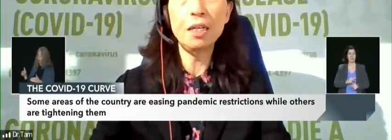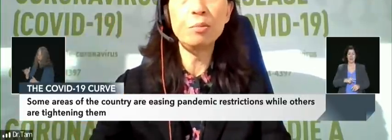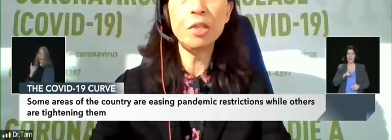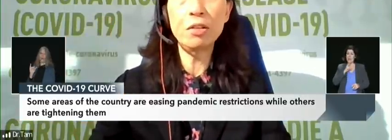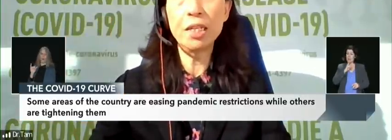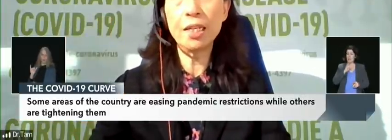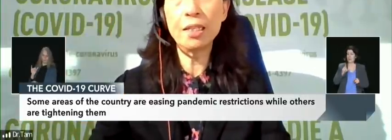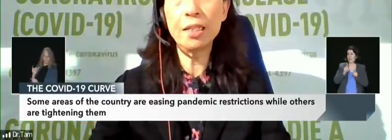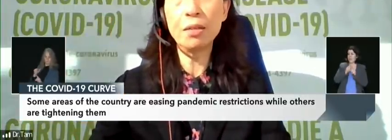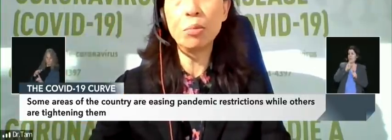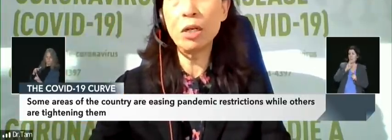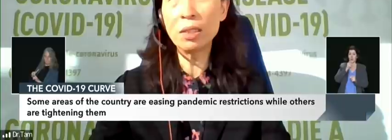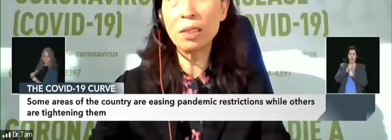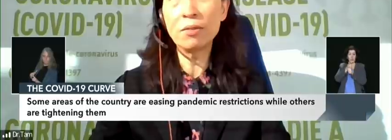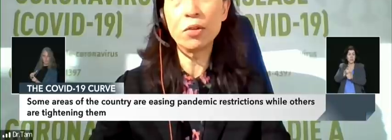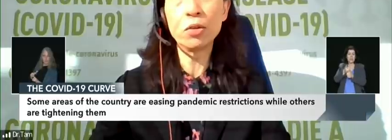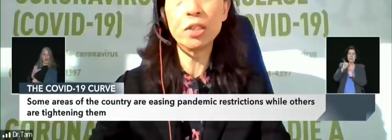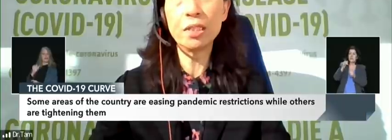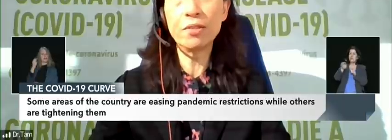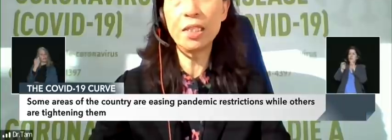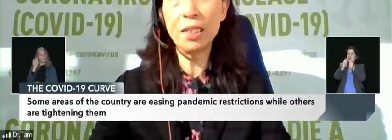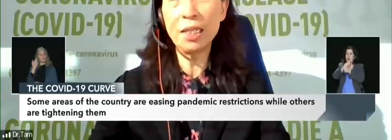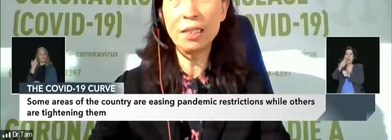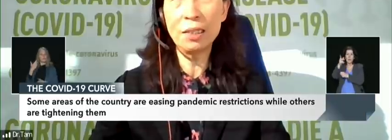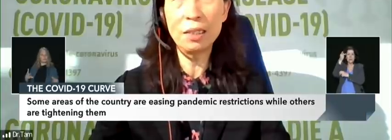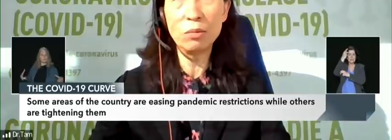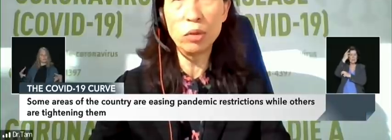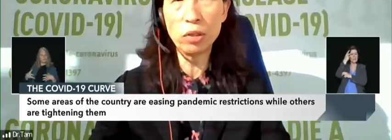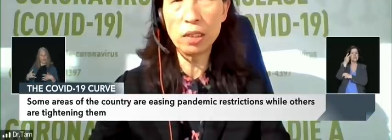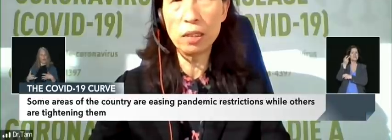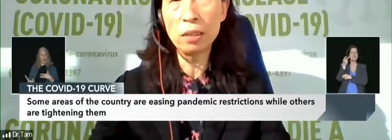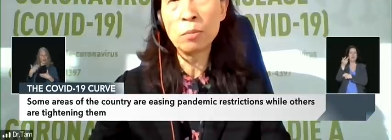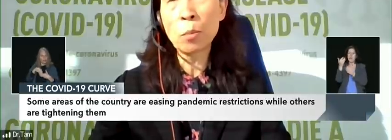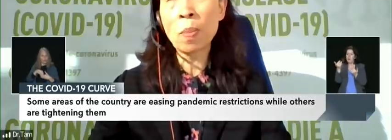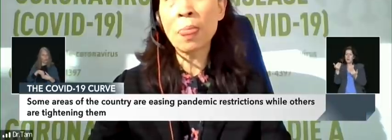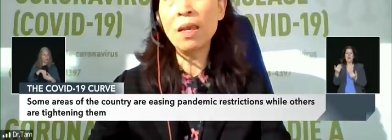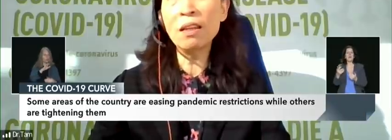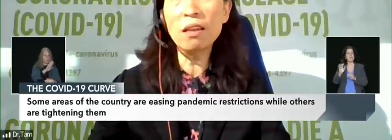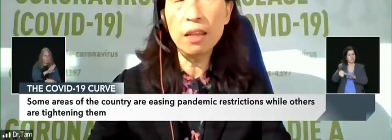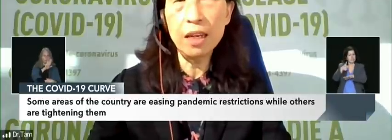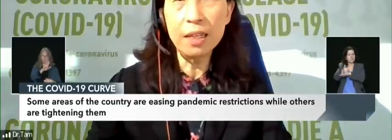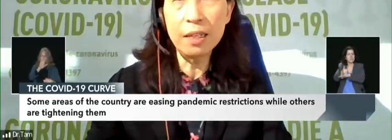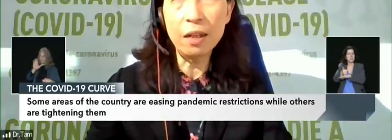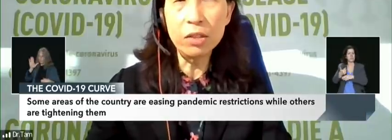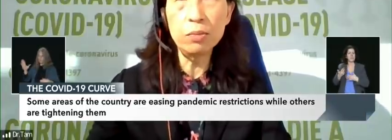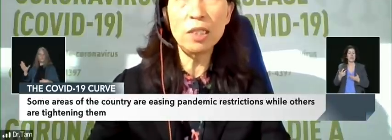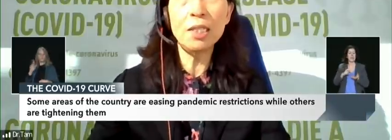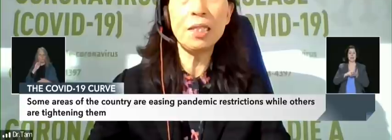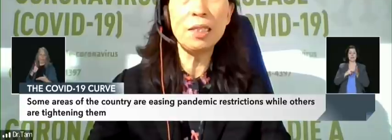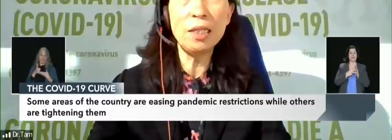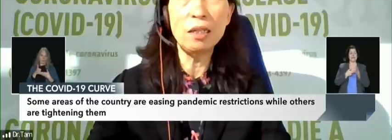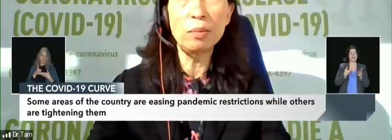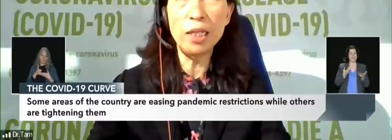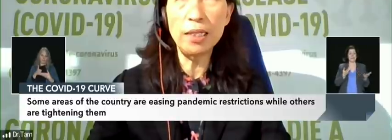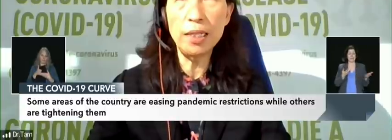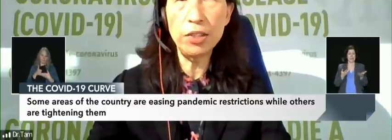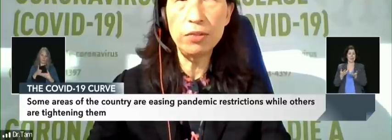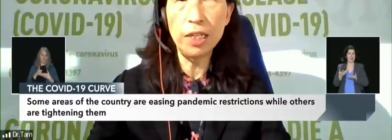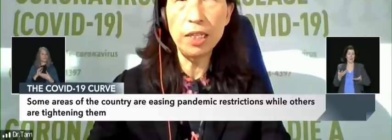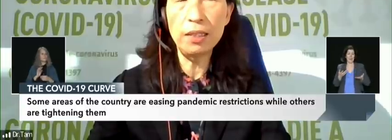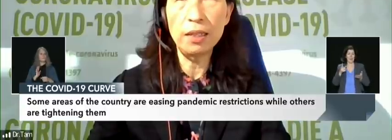looking at the composite of all the different indicators is important The other thing is ultimately the